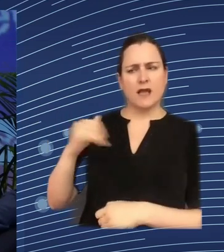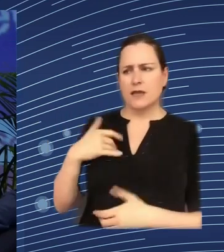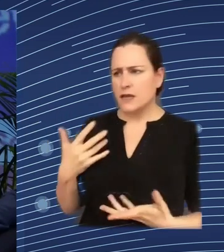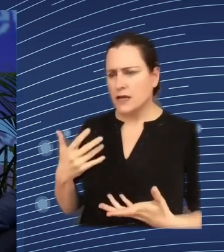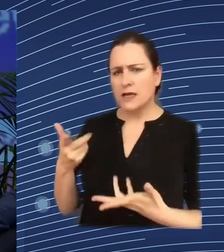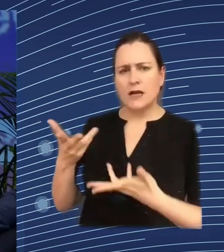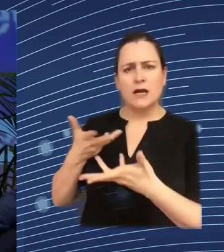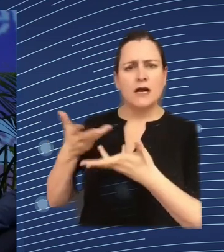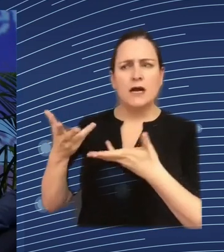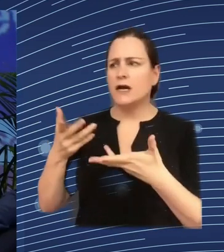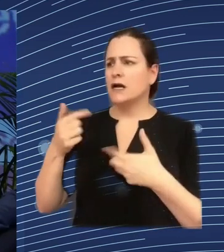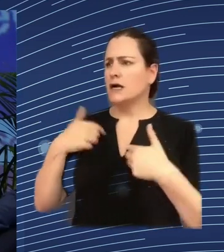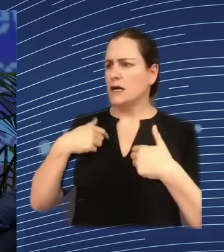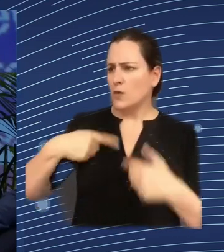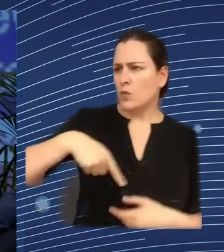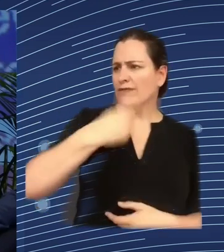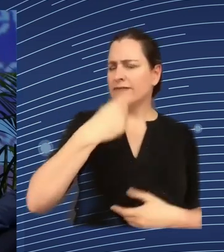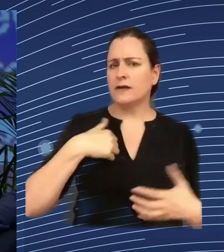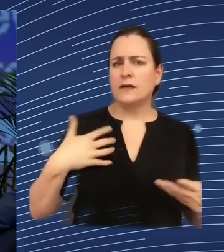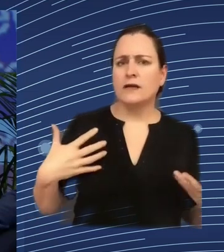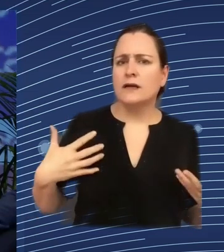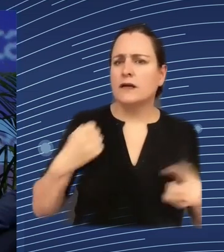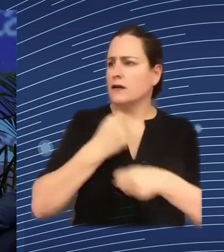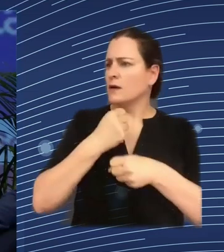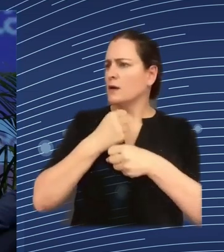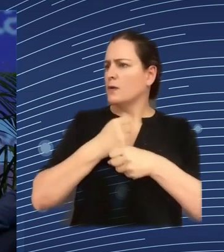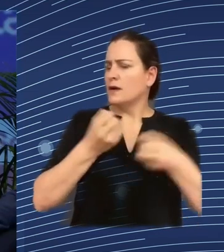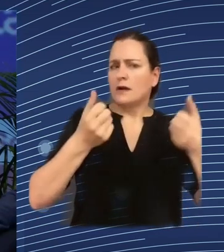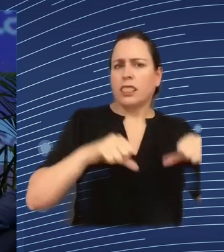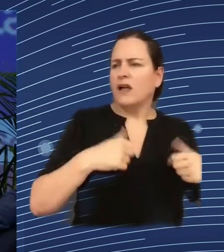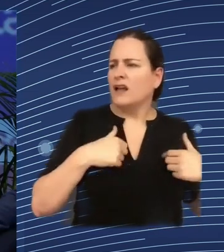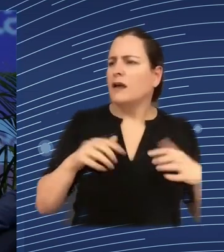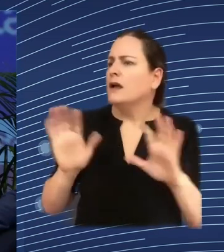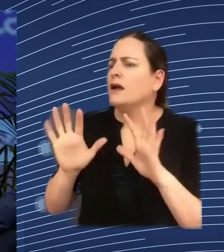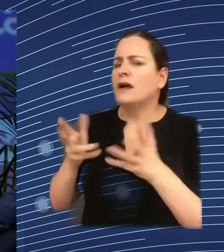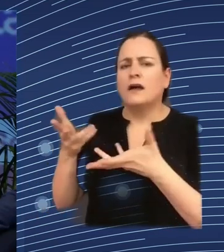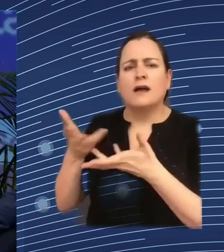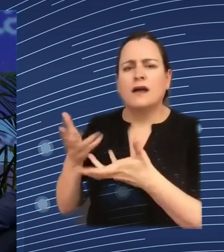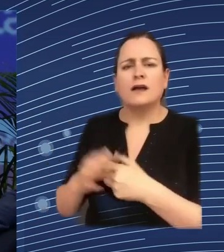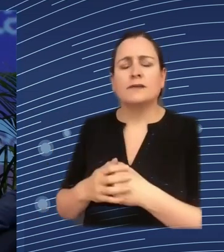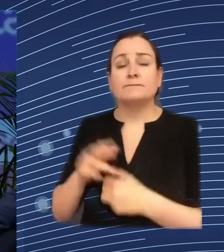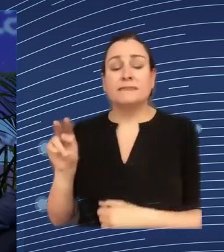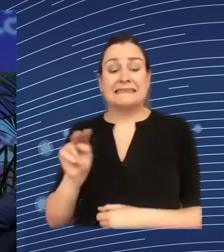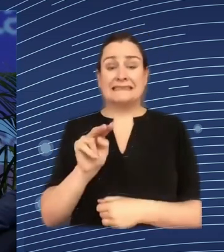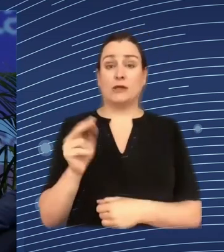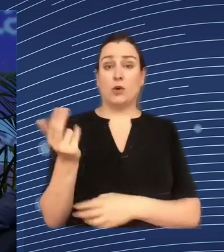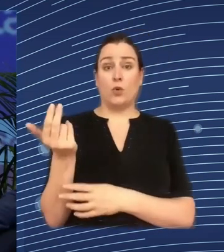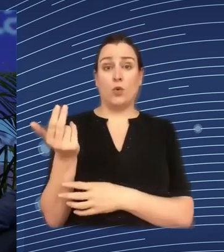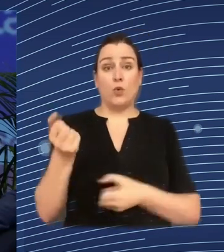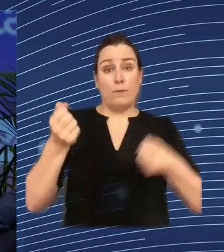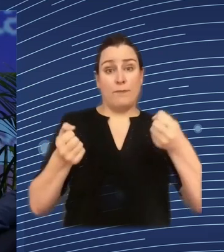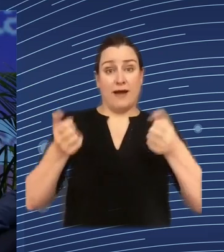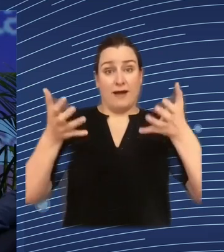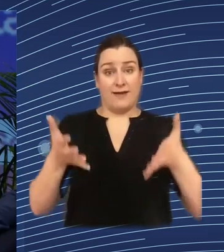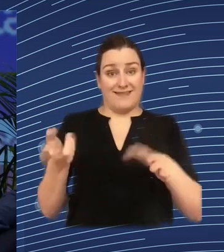fired or given a final warning we had one driver who was fired and then faced a license review which